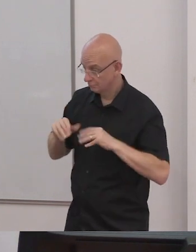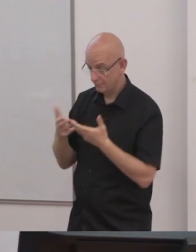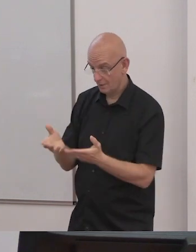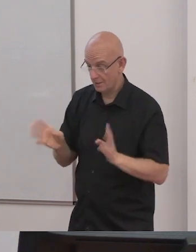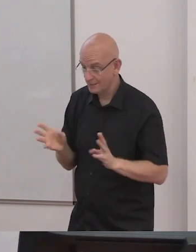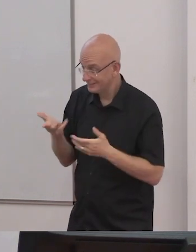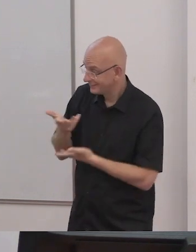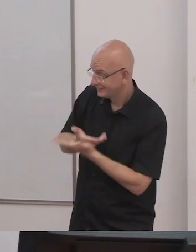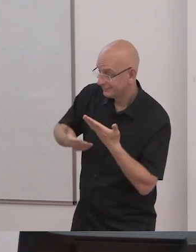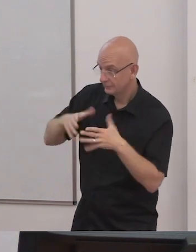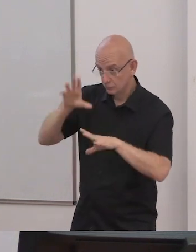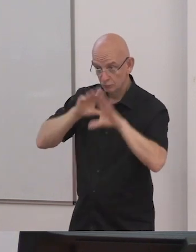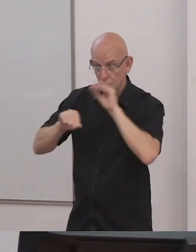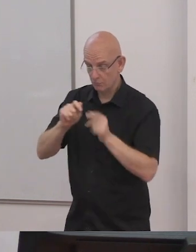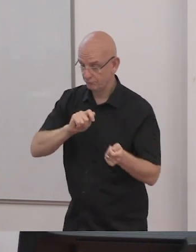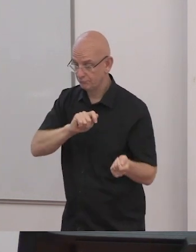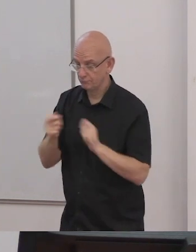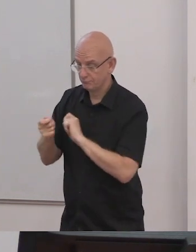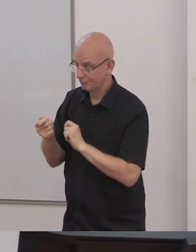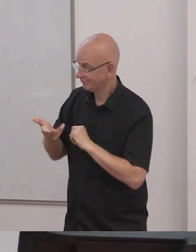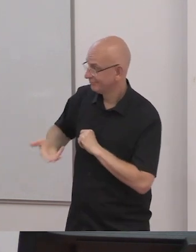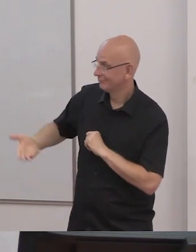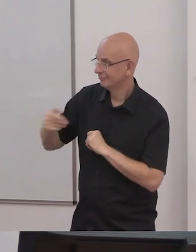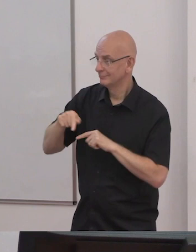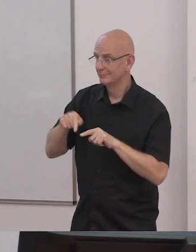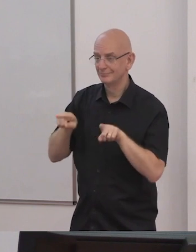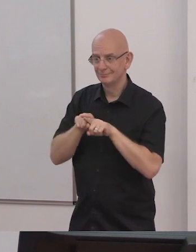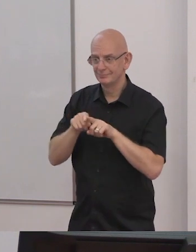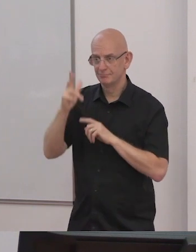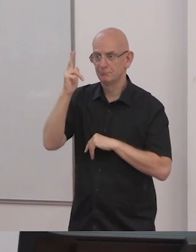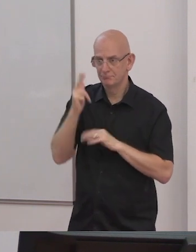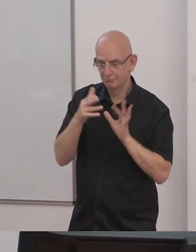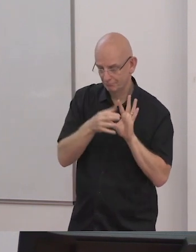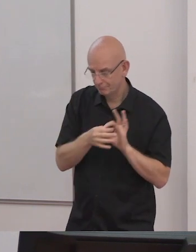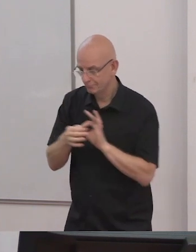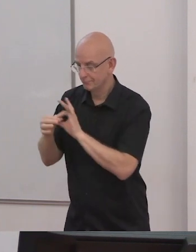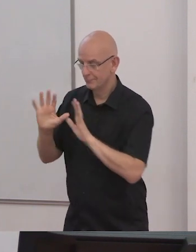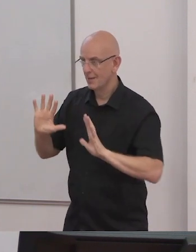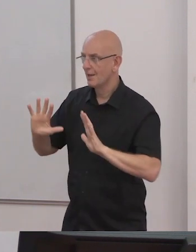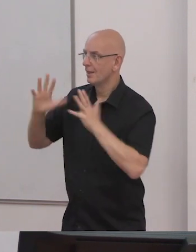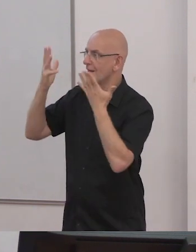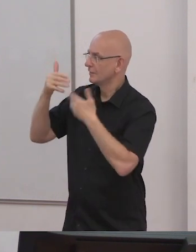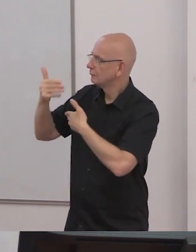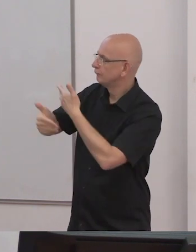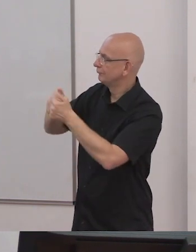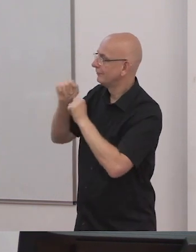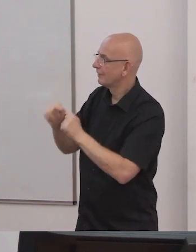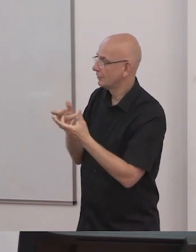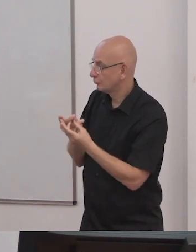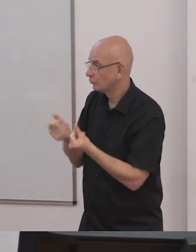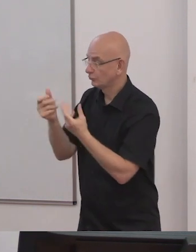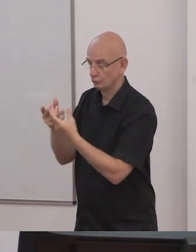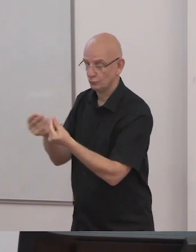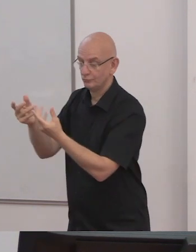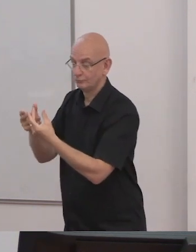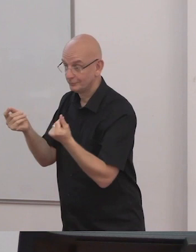the value and significance of opportunities to contribute to a group in class sport and